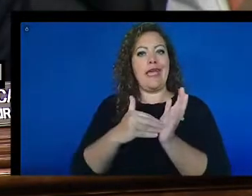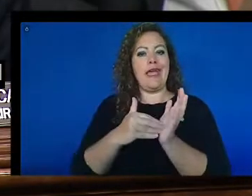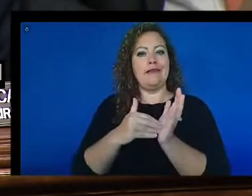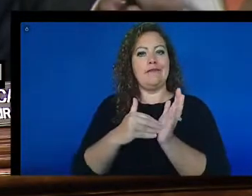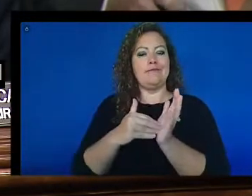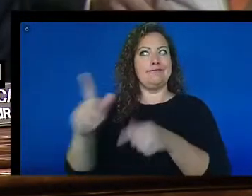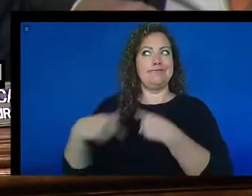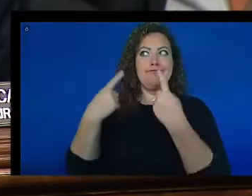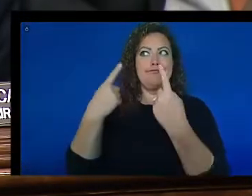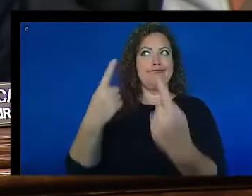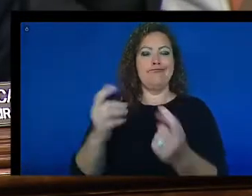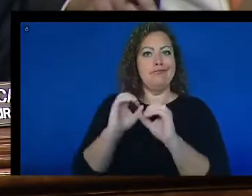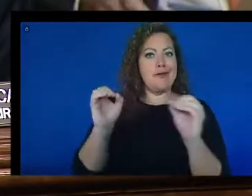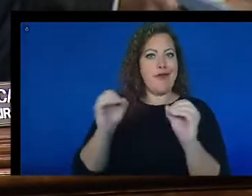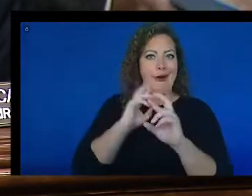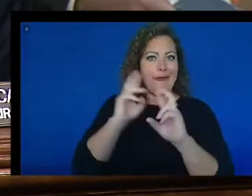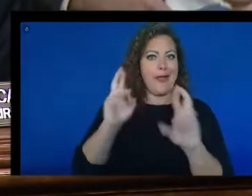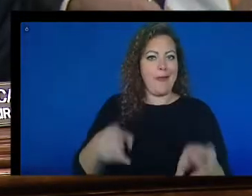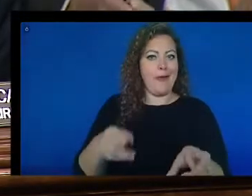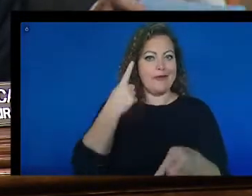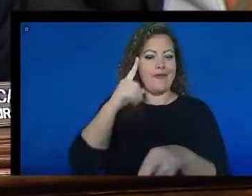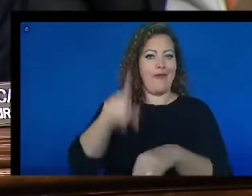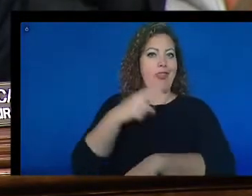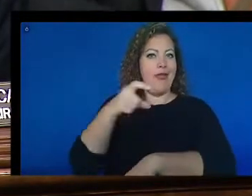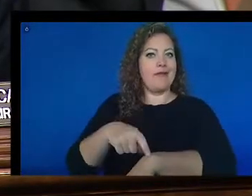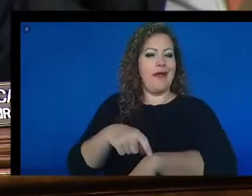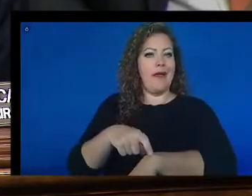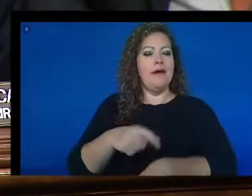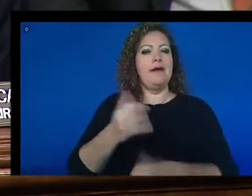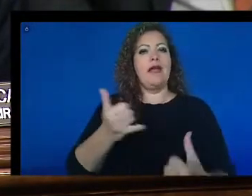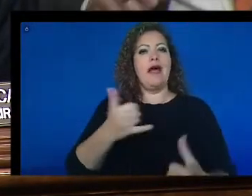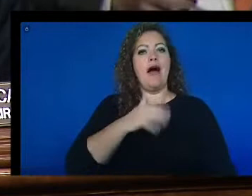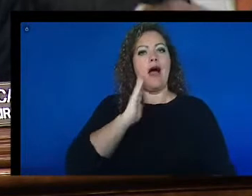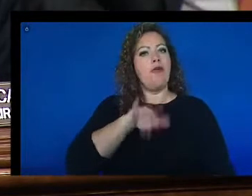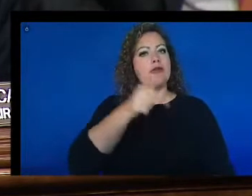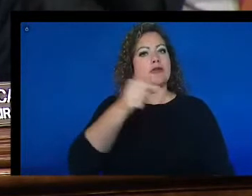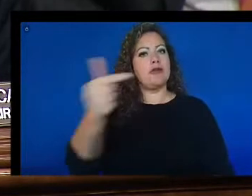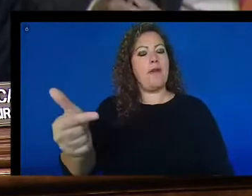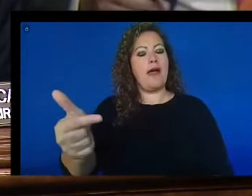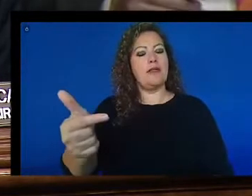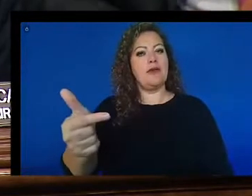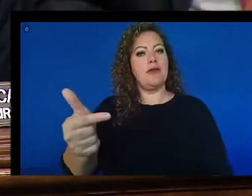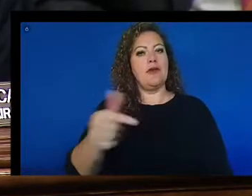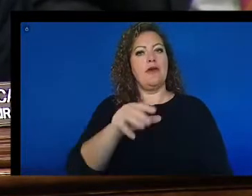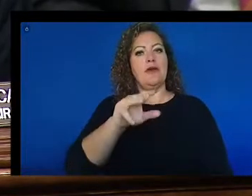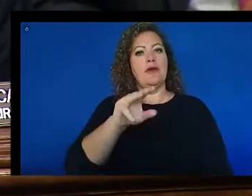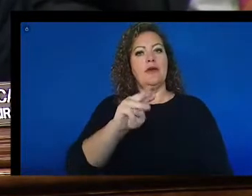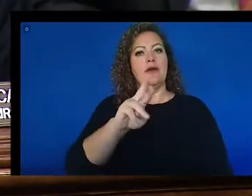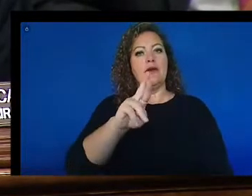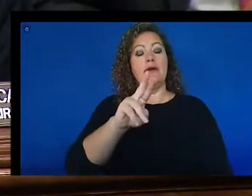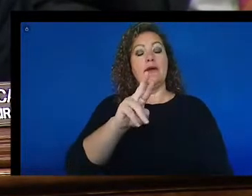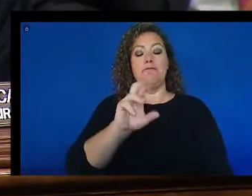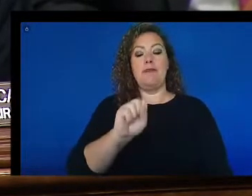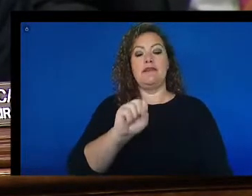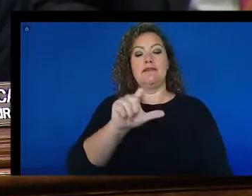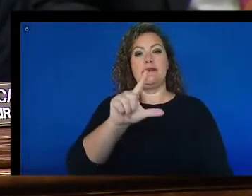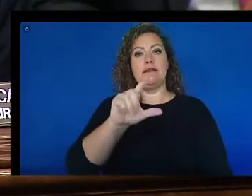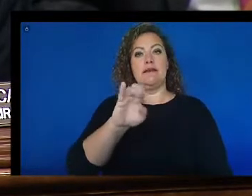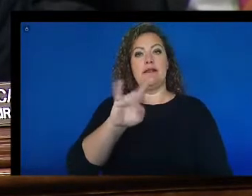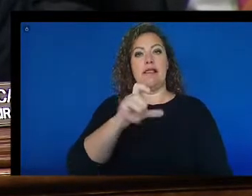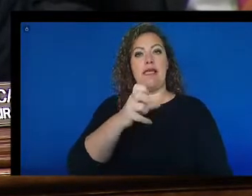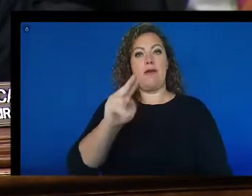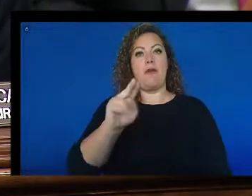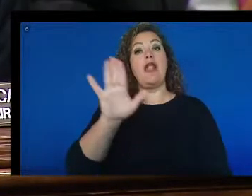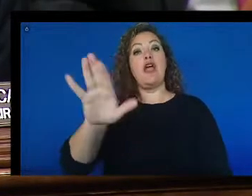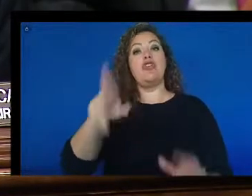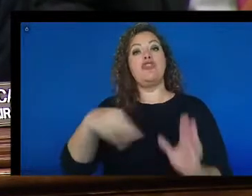issuing those reports. I'll turn back to Ms. Lieberman in your role as coordinator of the